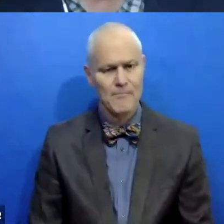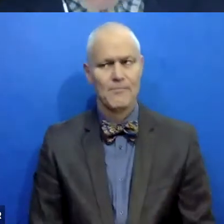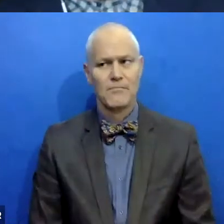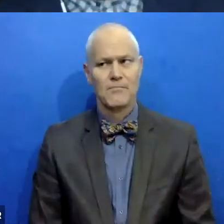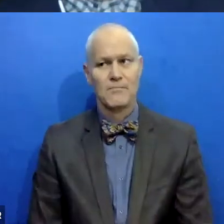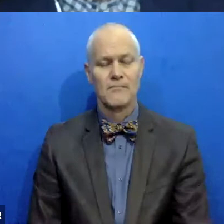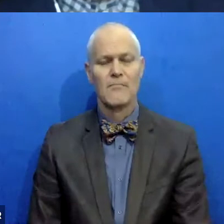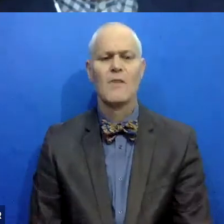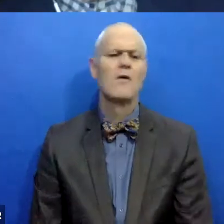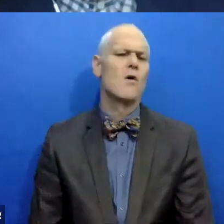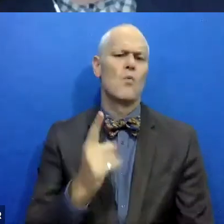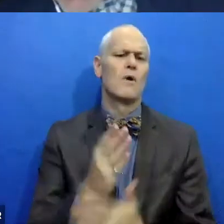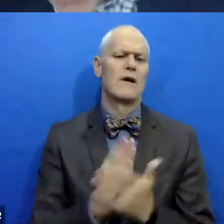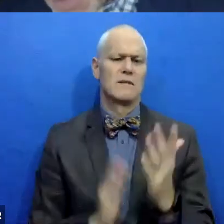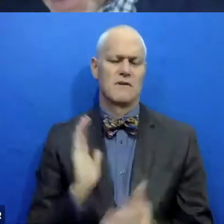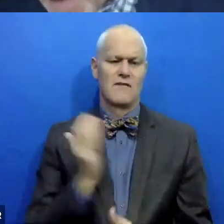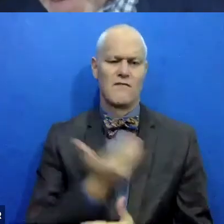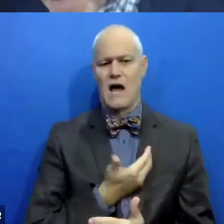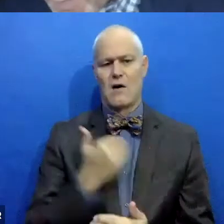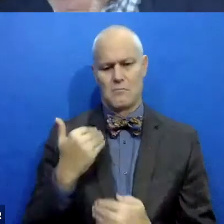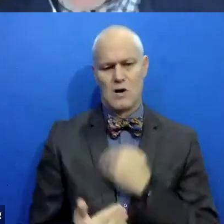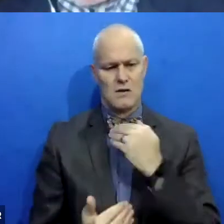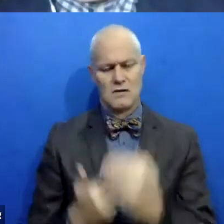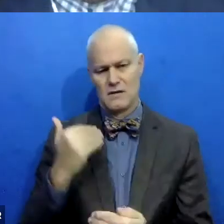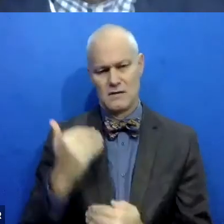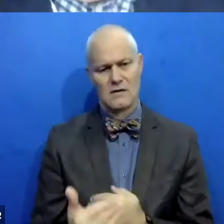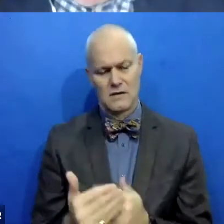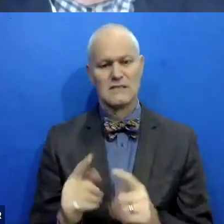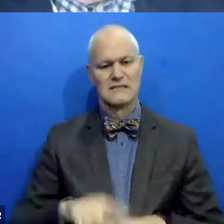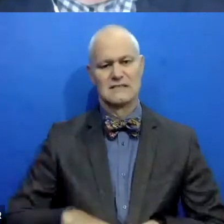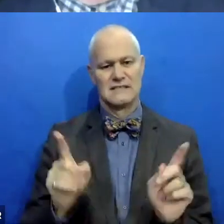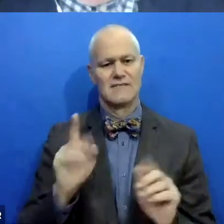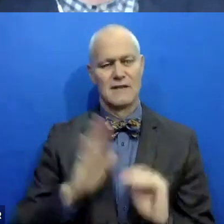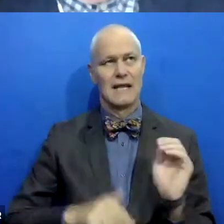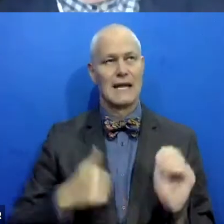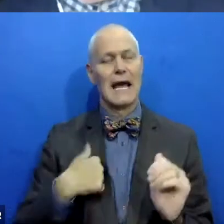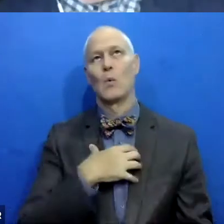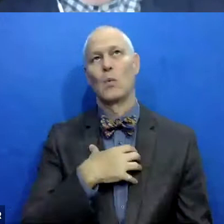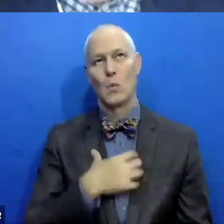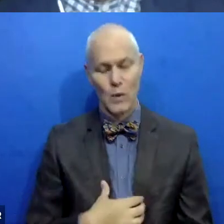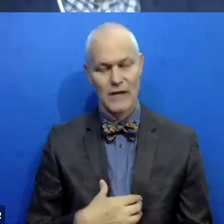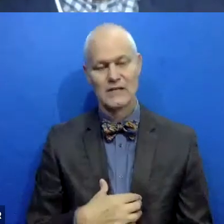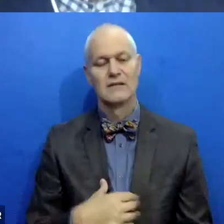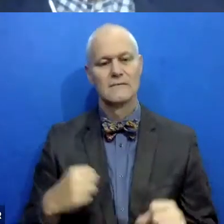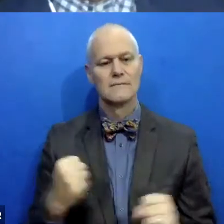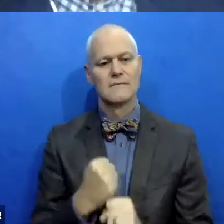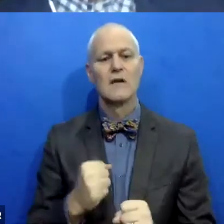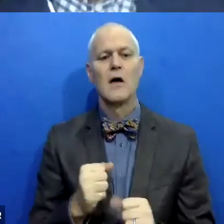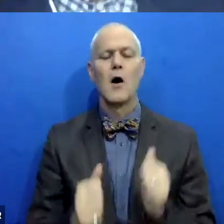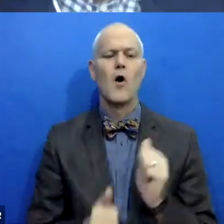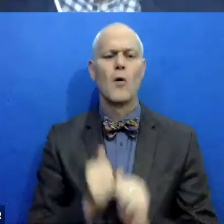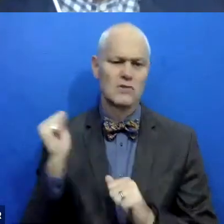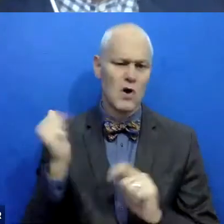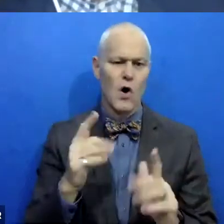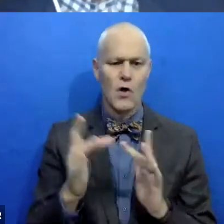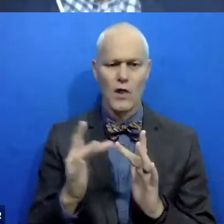aspects of our process that is much different from how we wish it would be is that almost all of our contact is with